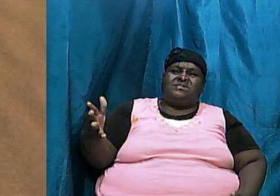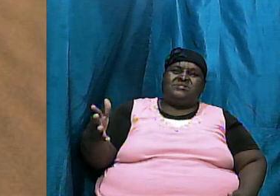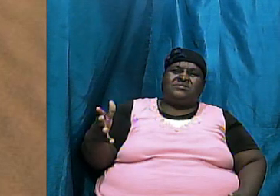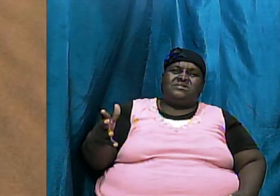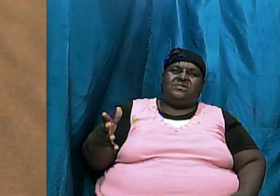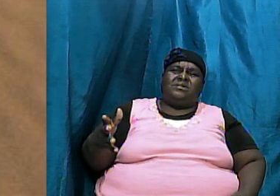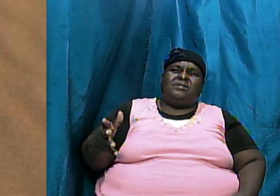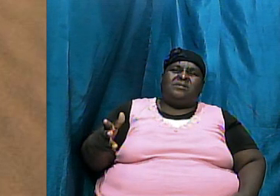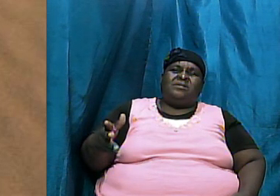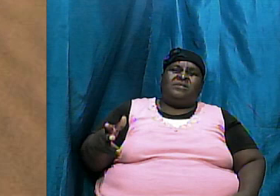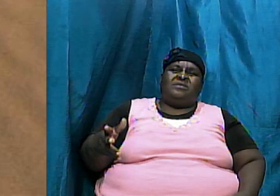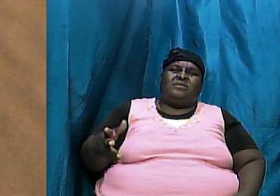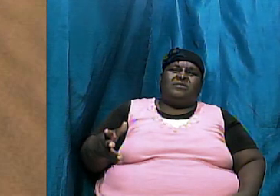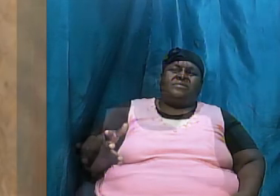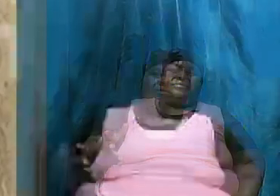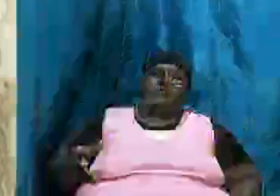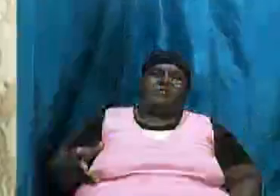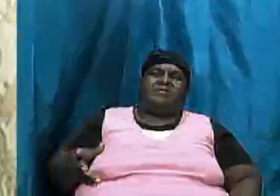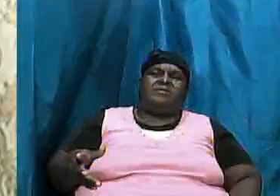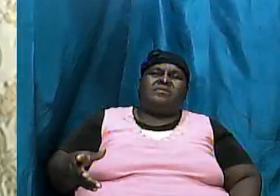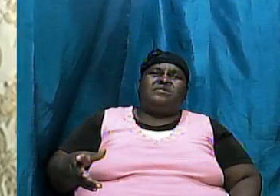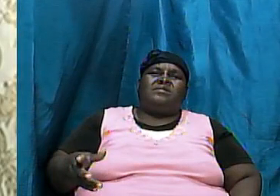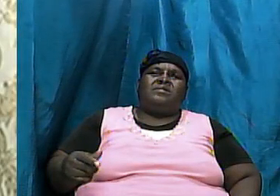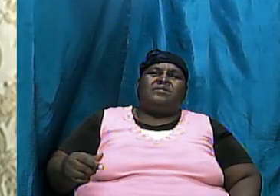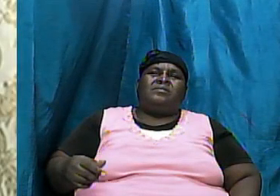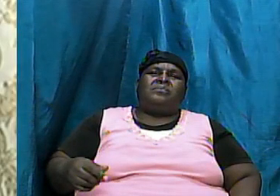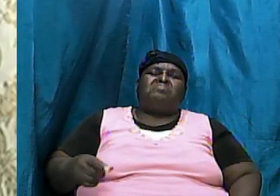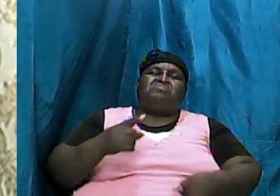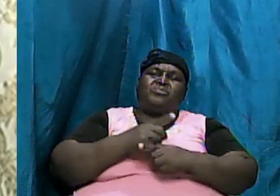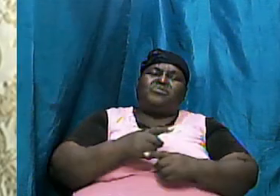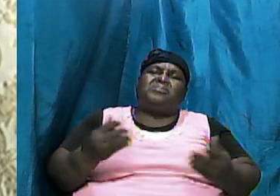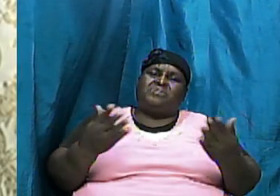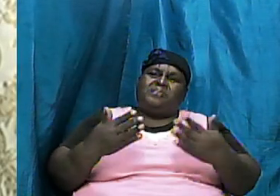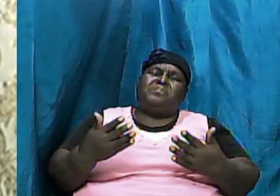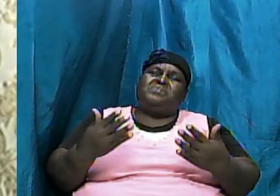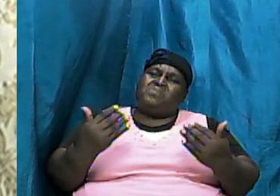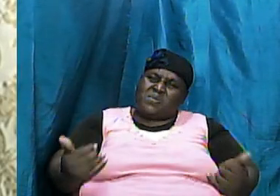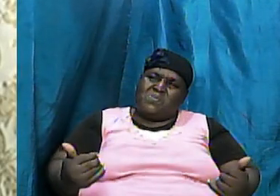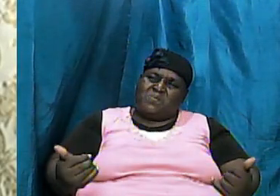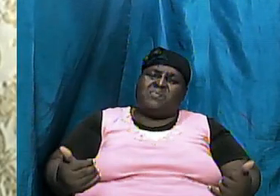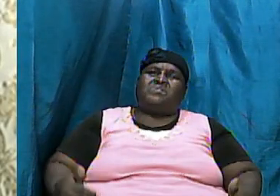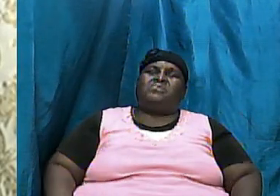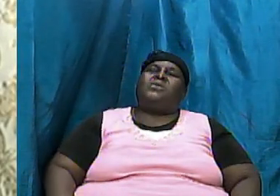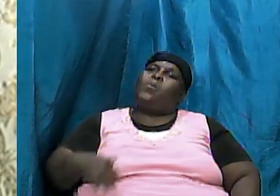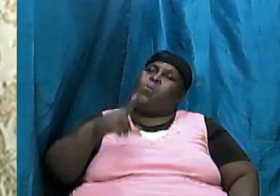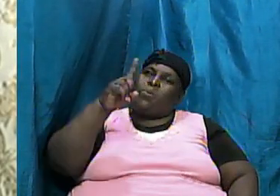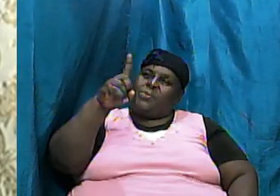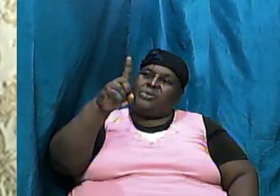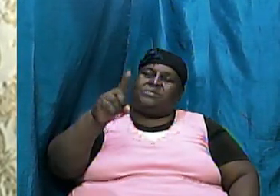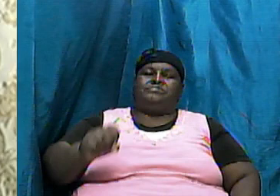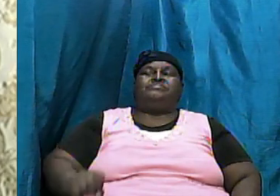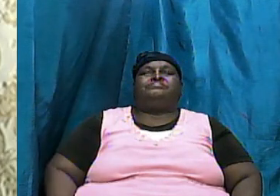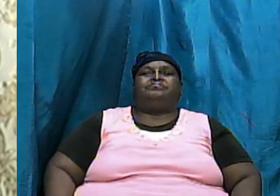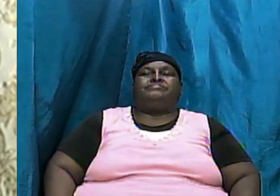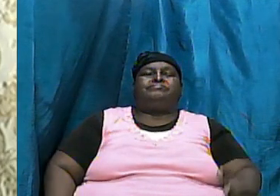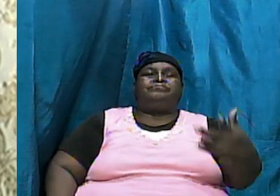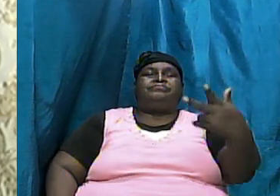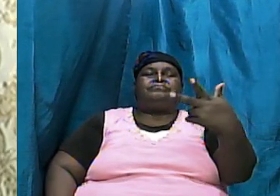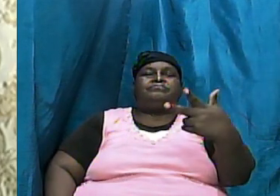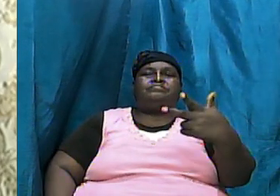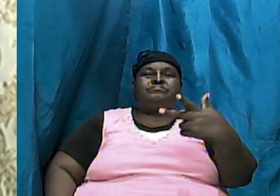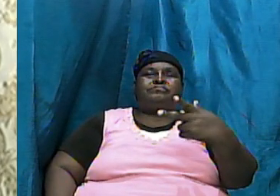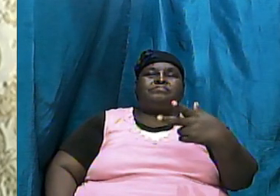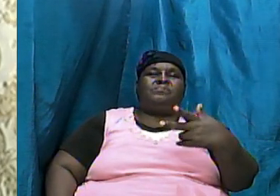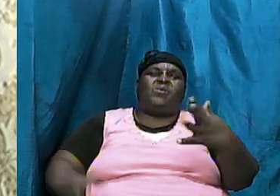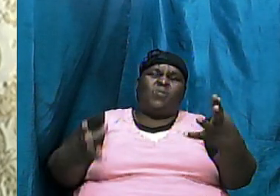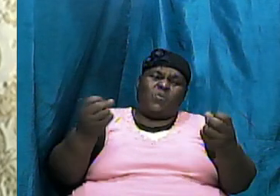off the bat right here and now one I want